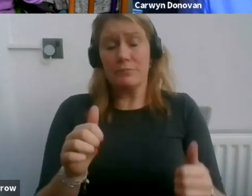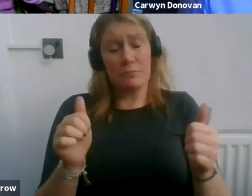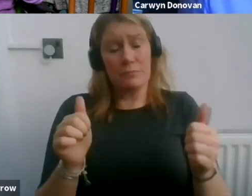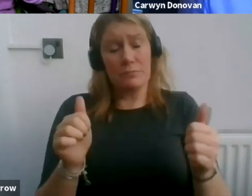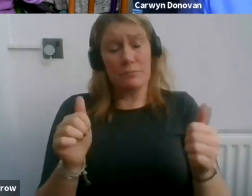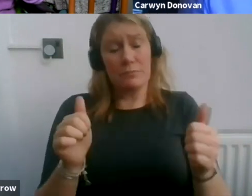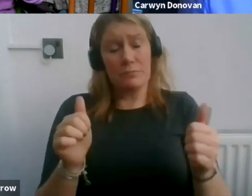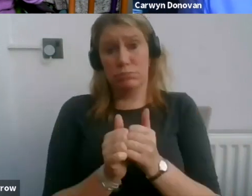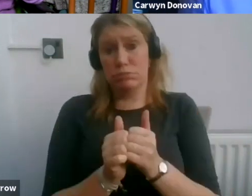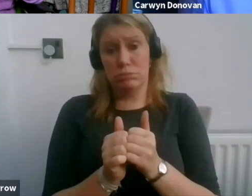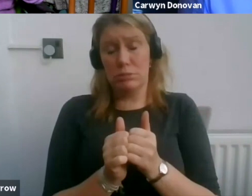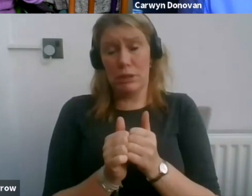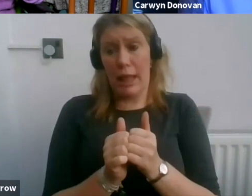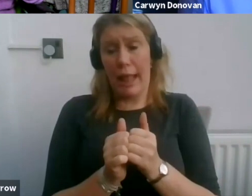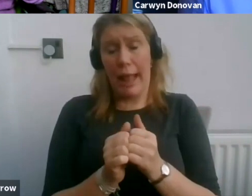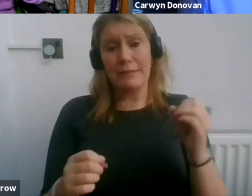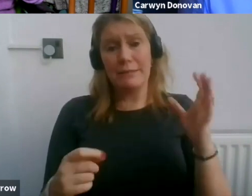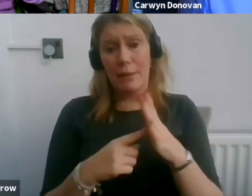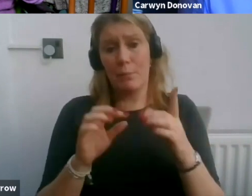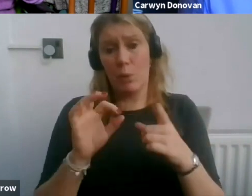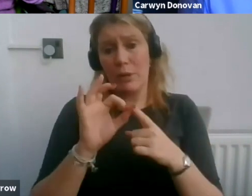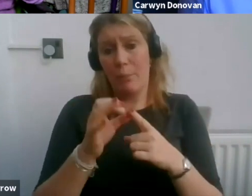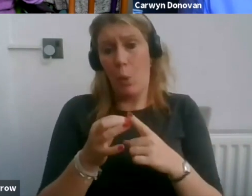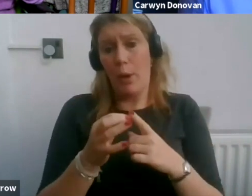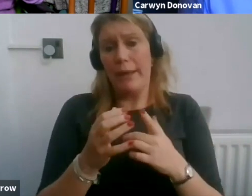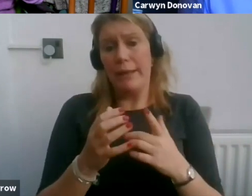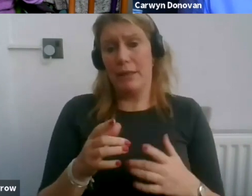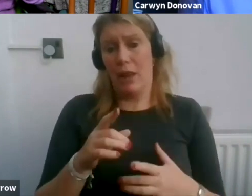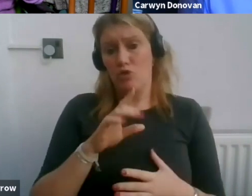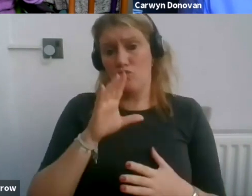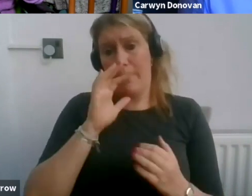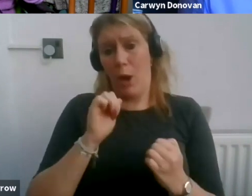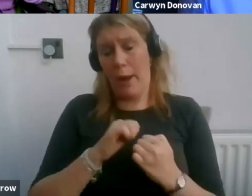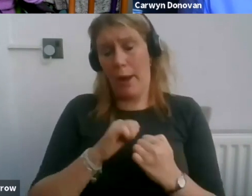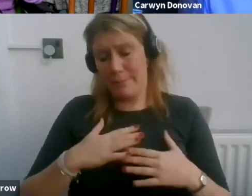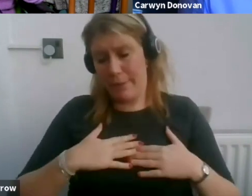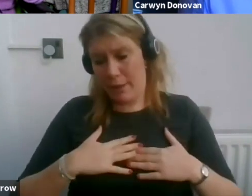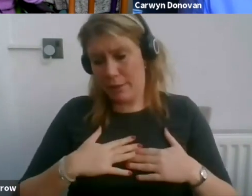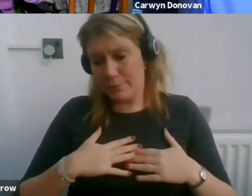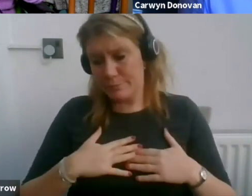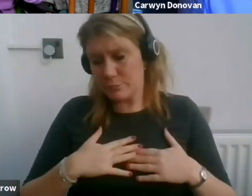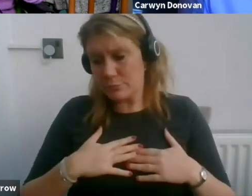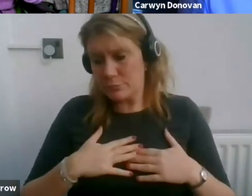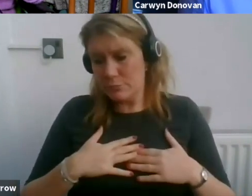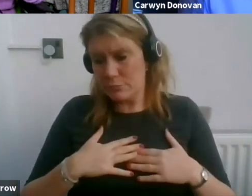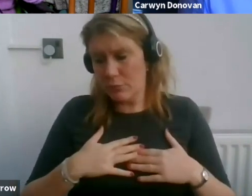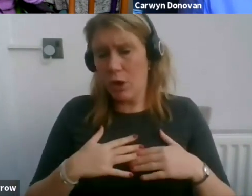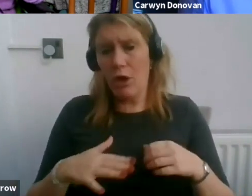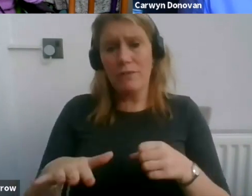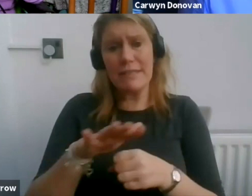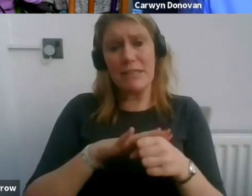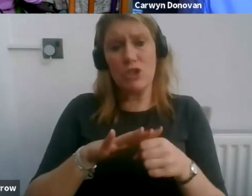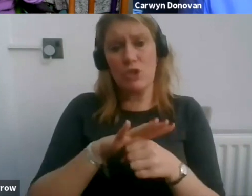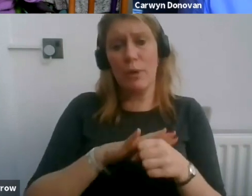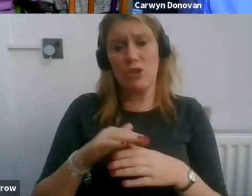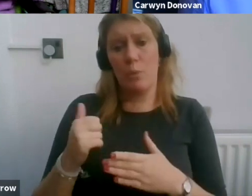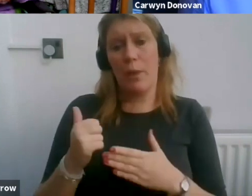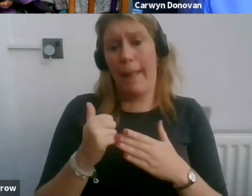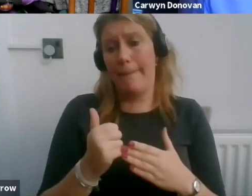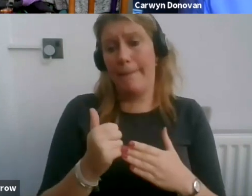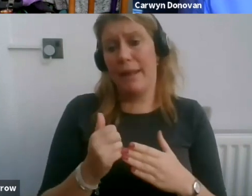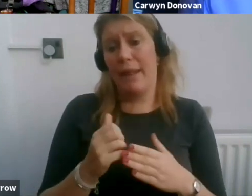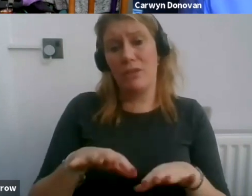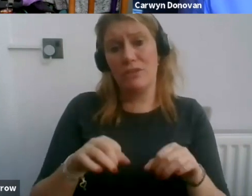important point. you lead me on to a remind me there of a case we were dealing with earlier in the year and